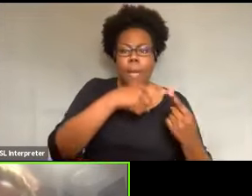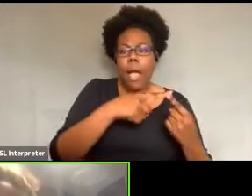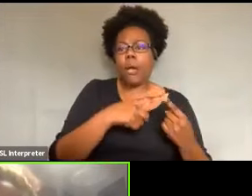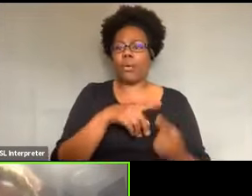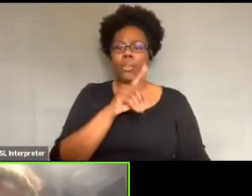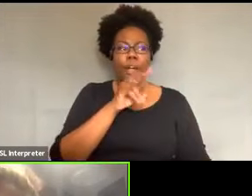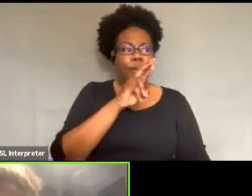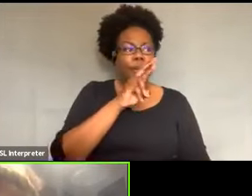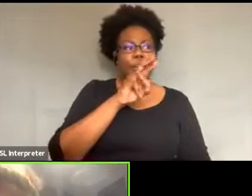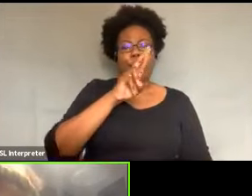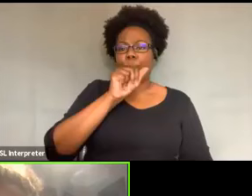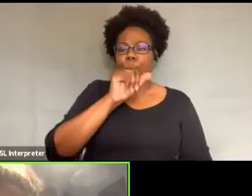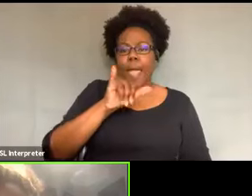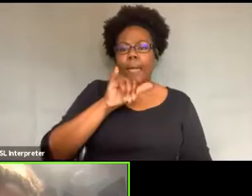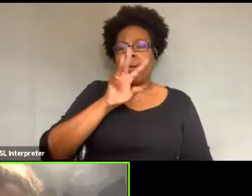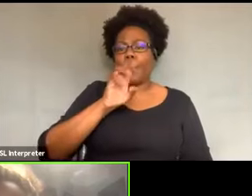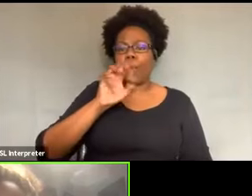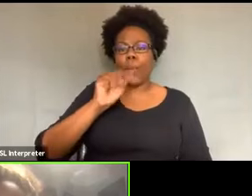um,